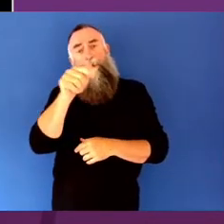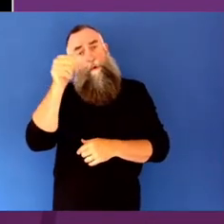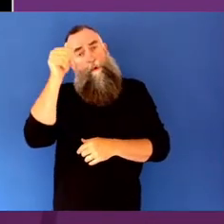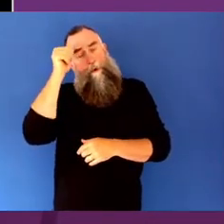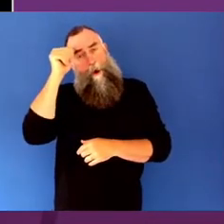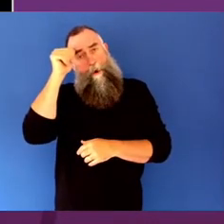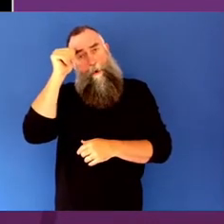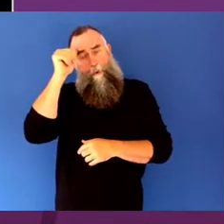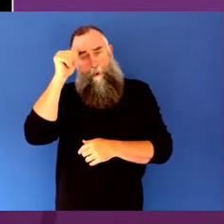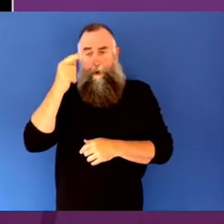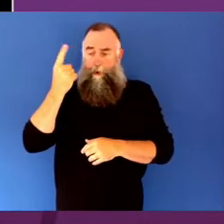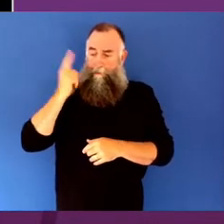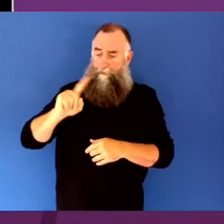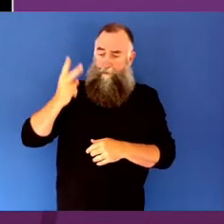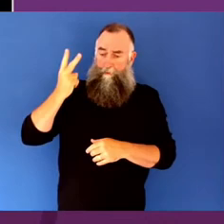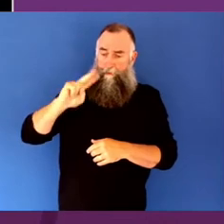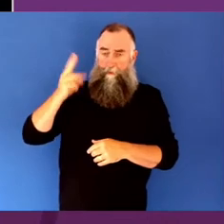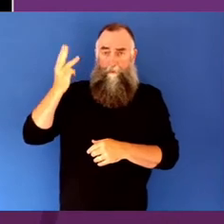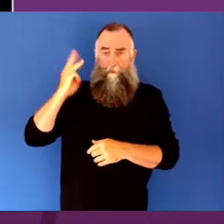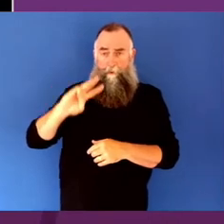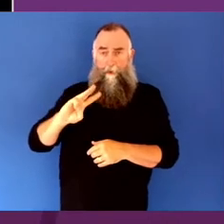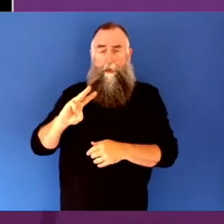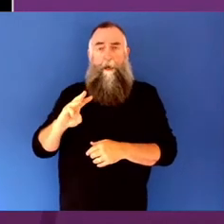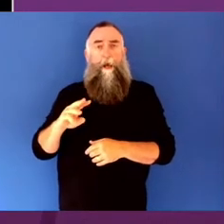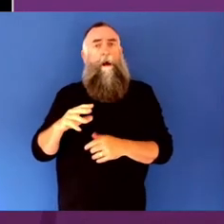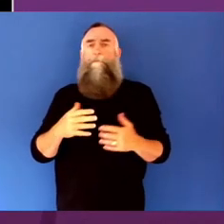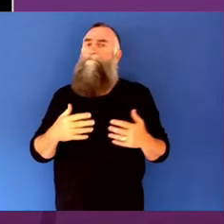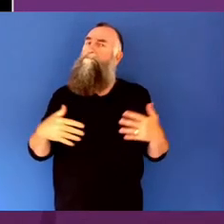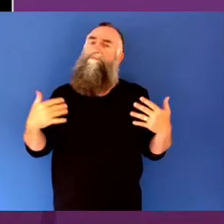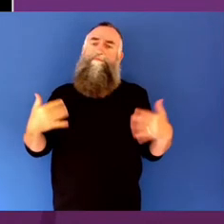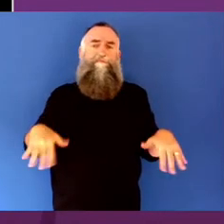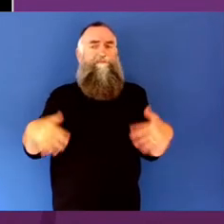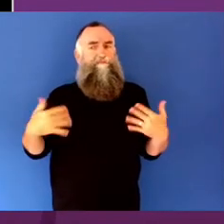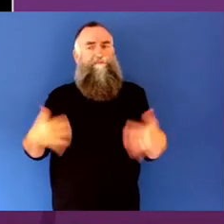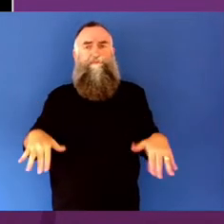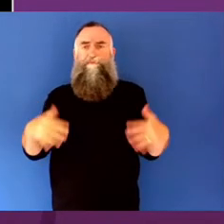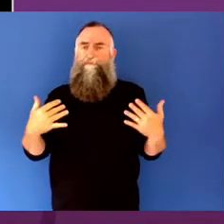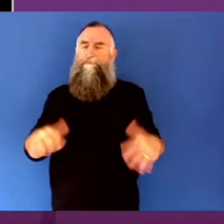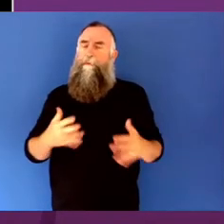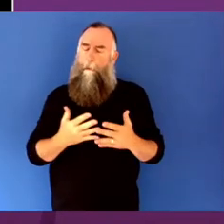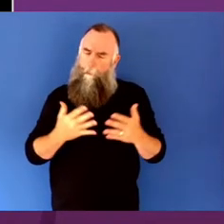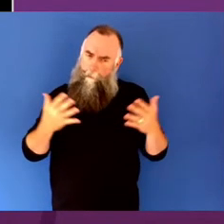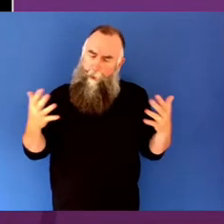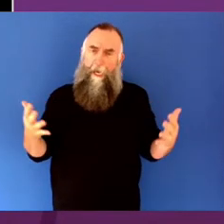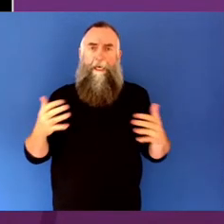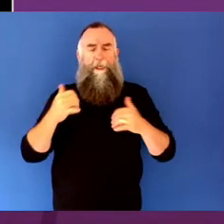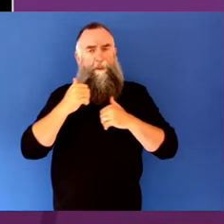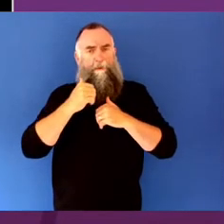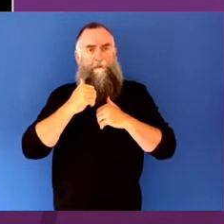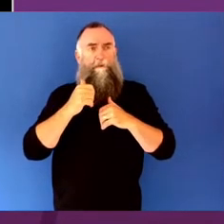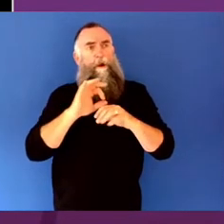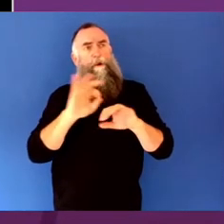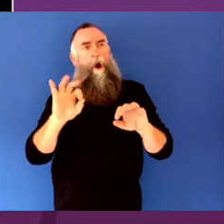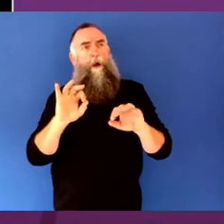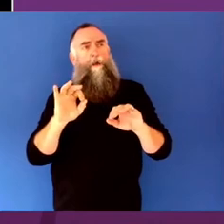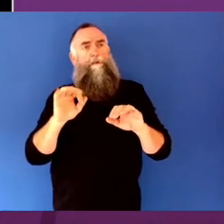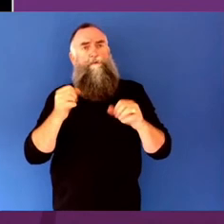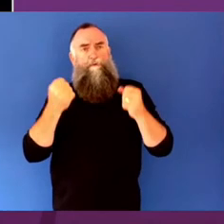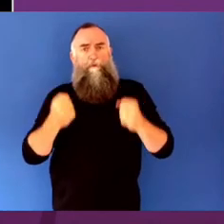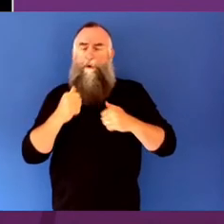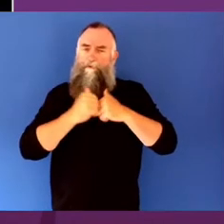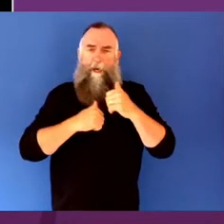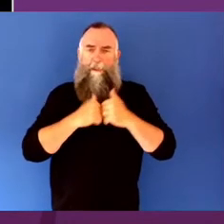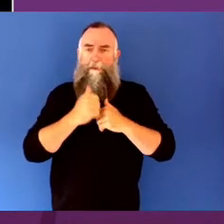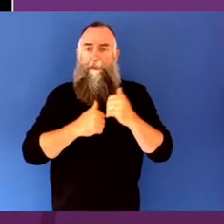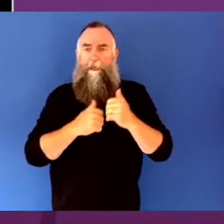we've been carrying out a giant unstructured experiment on living for many